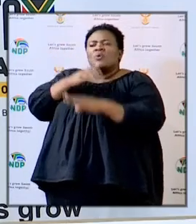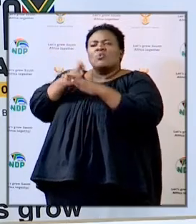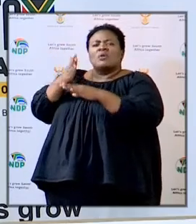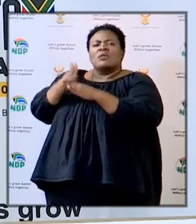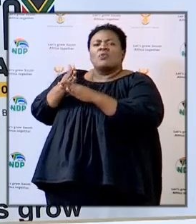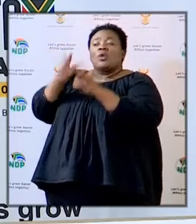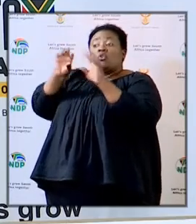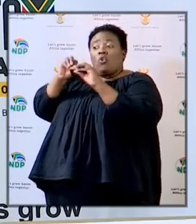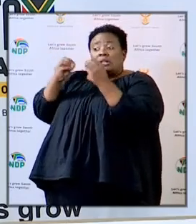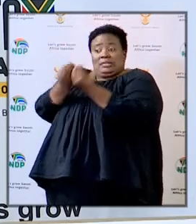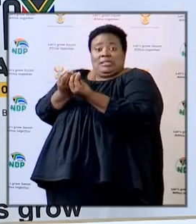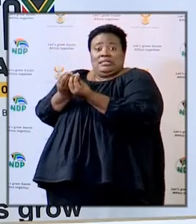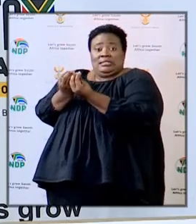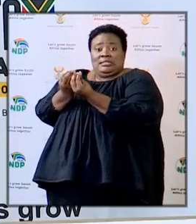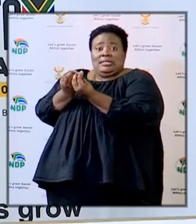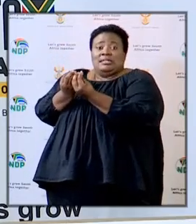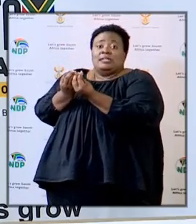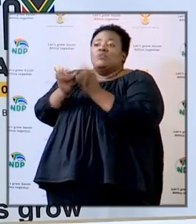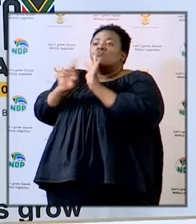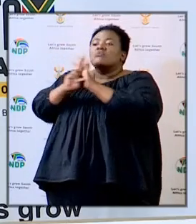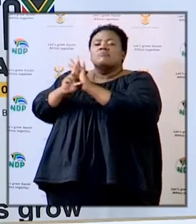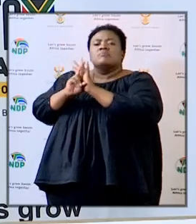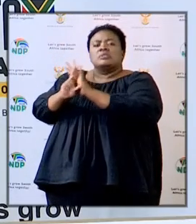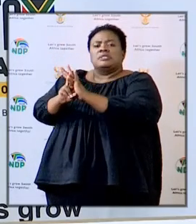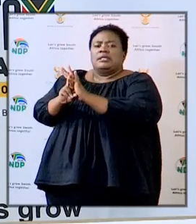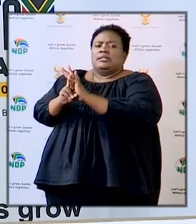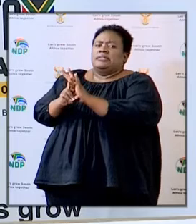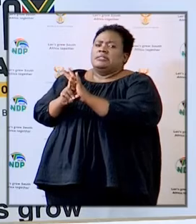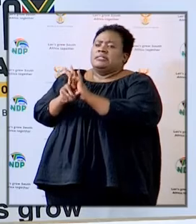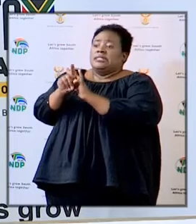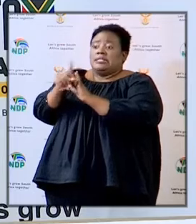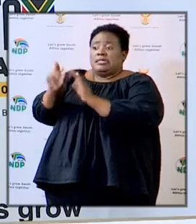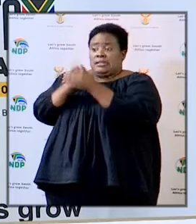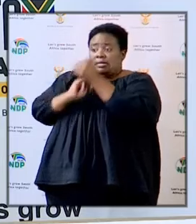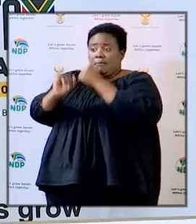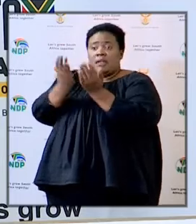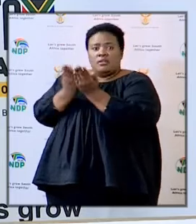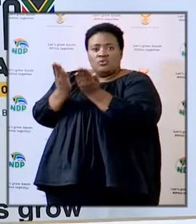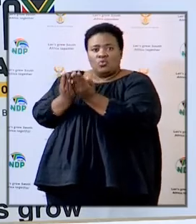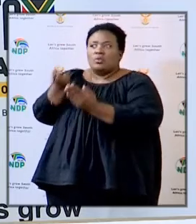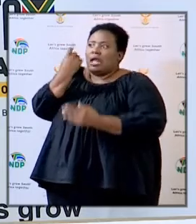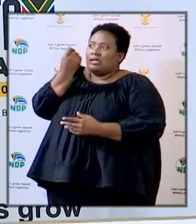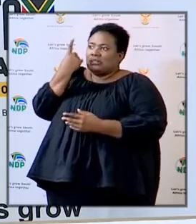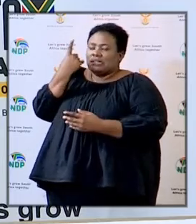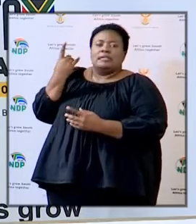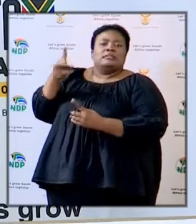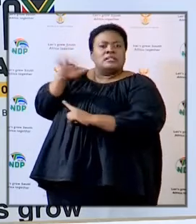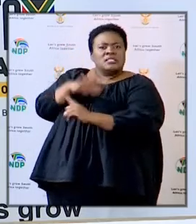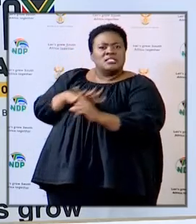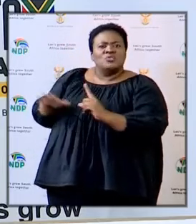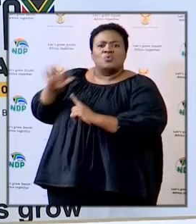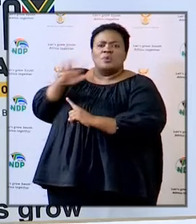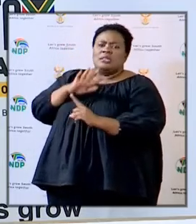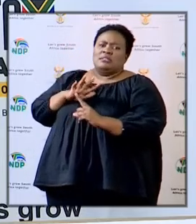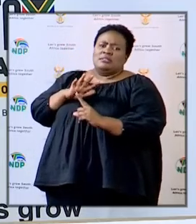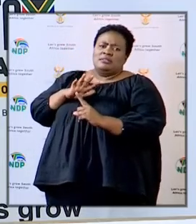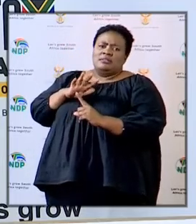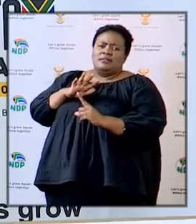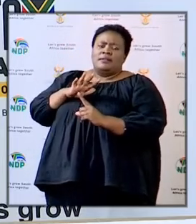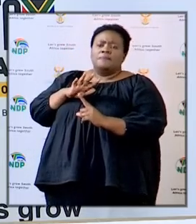organizations representing independent schools they do understand the situation we're going through they are very sympathetic